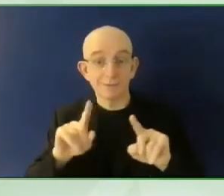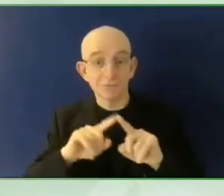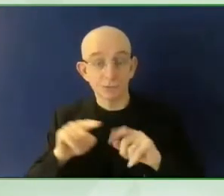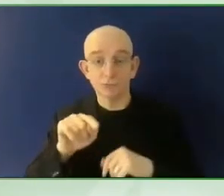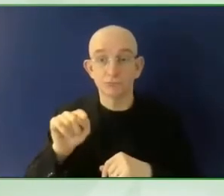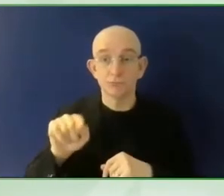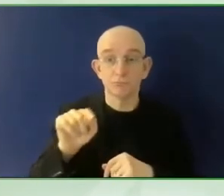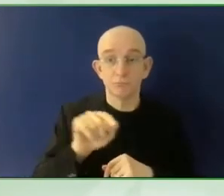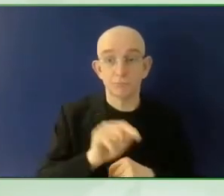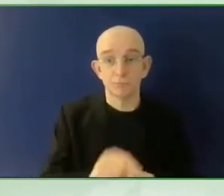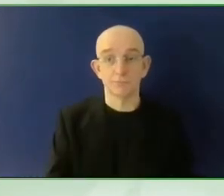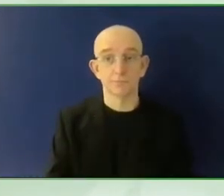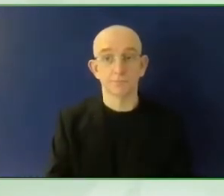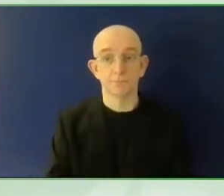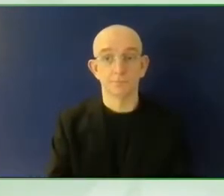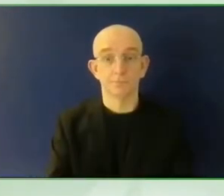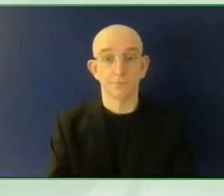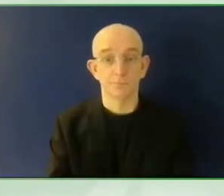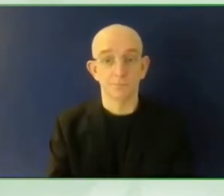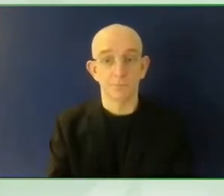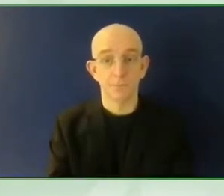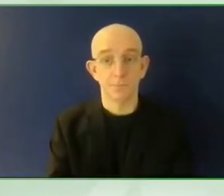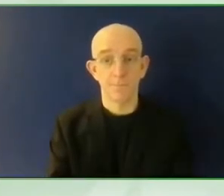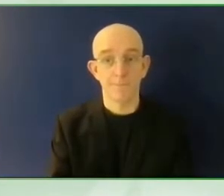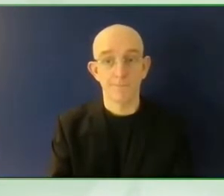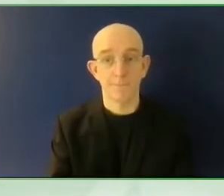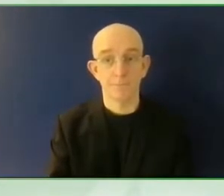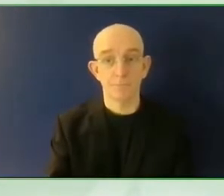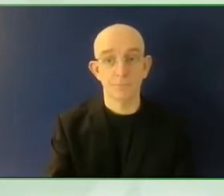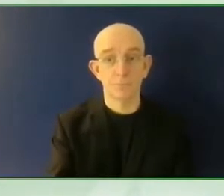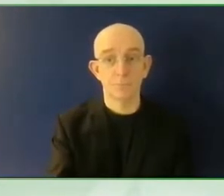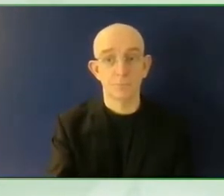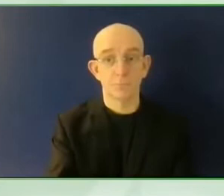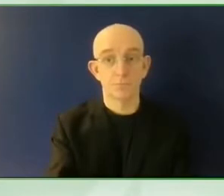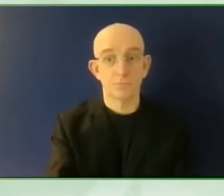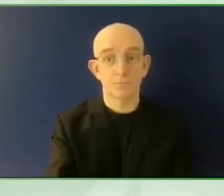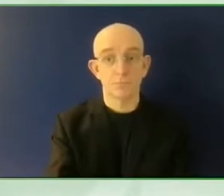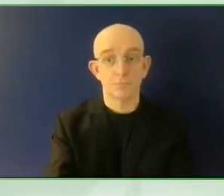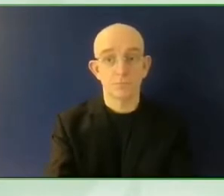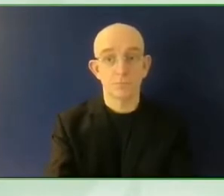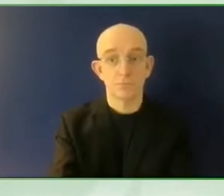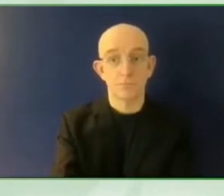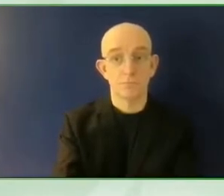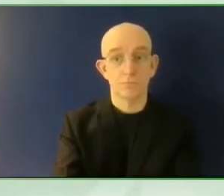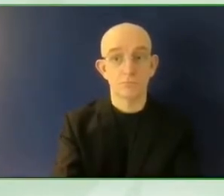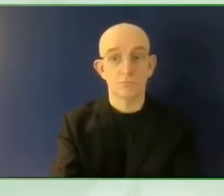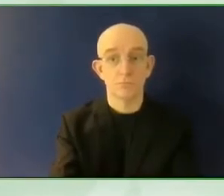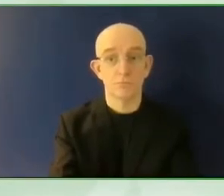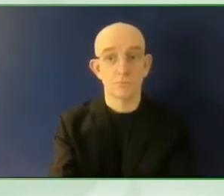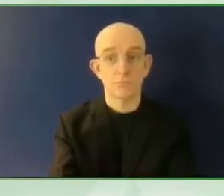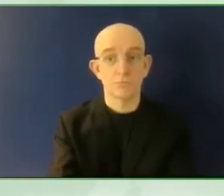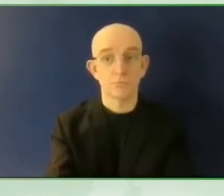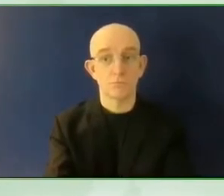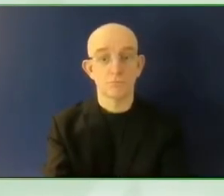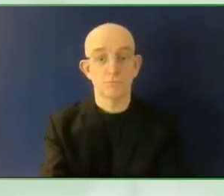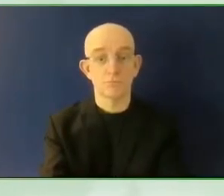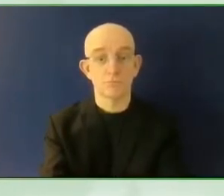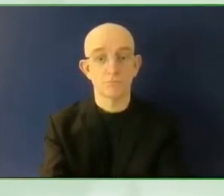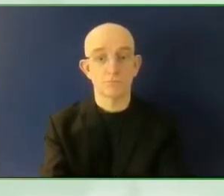or you're somebody who wants to be a volunteer. How do you learn about this, and what is your marketing strategy?